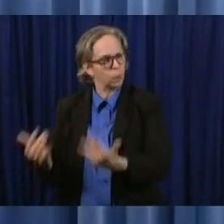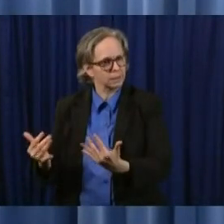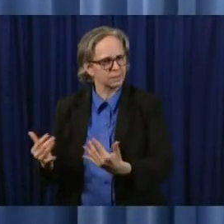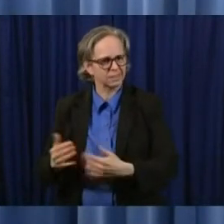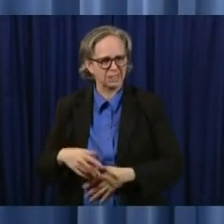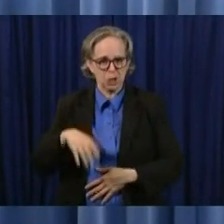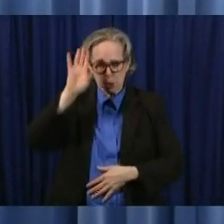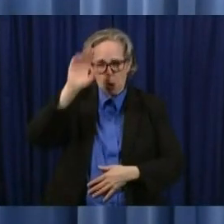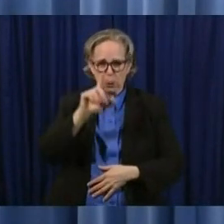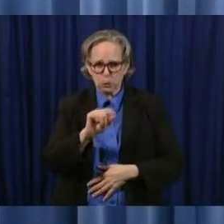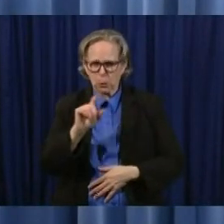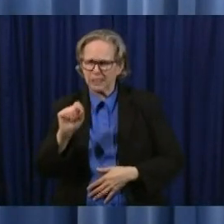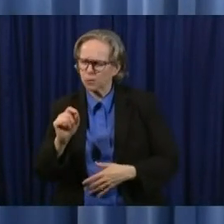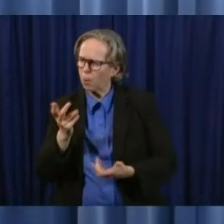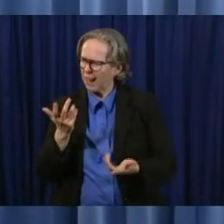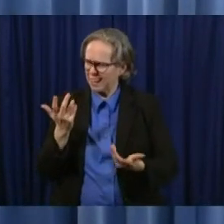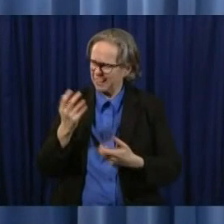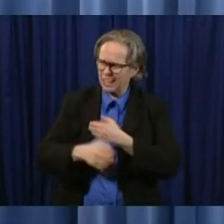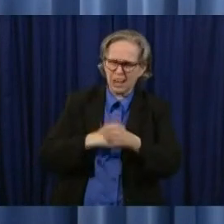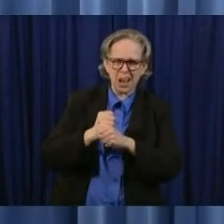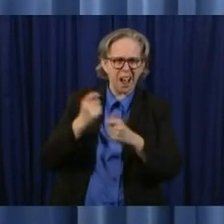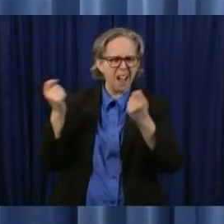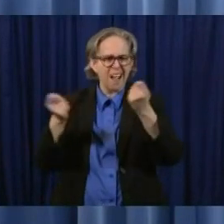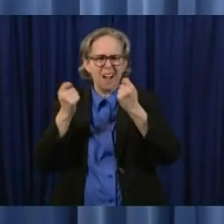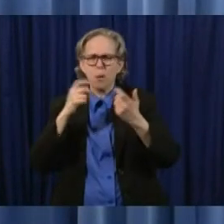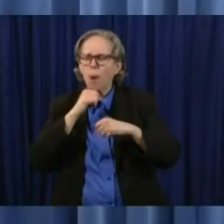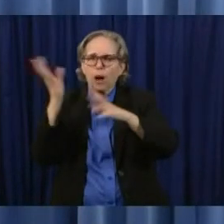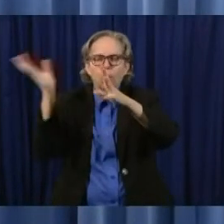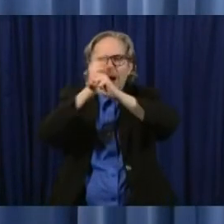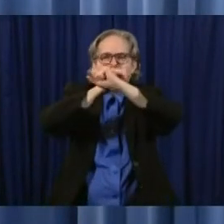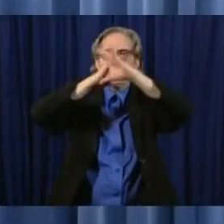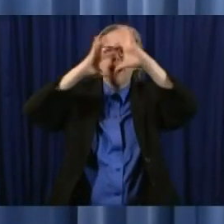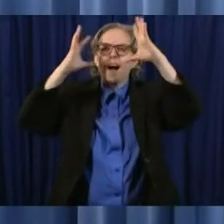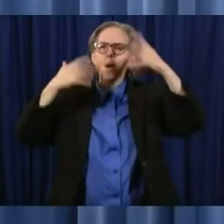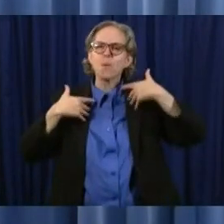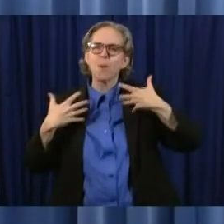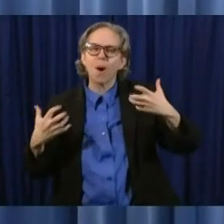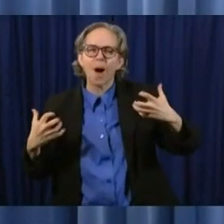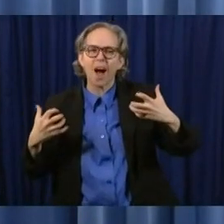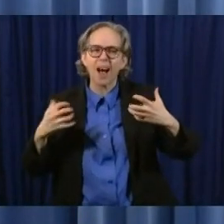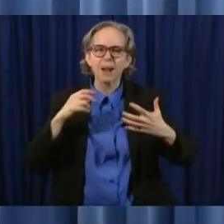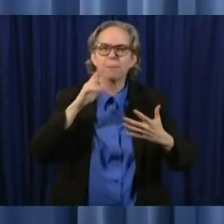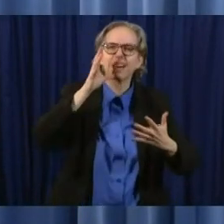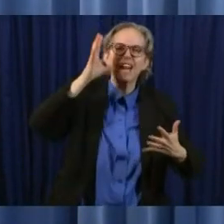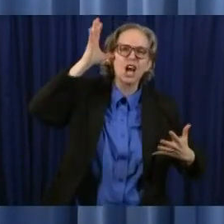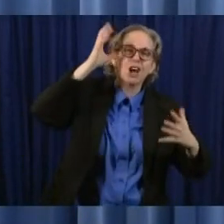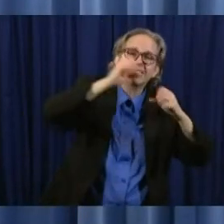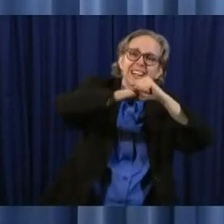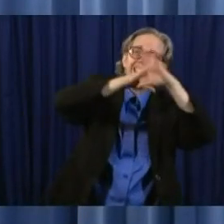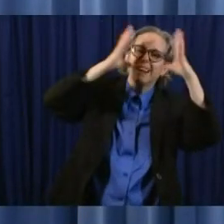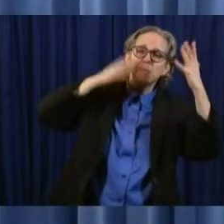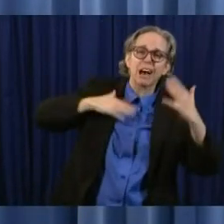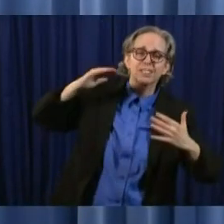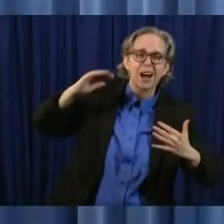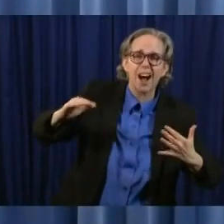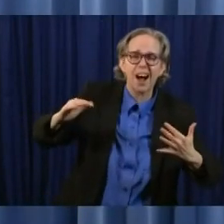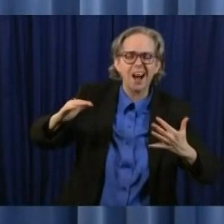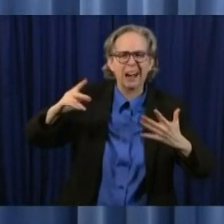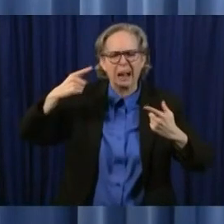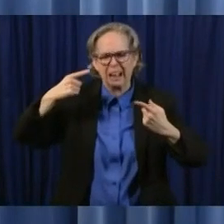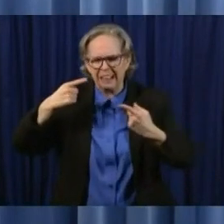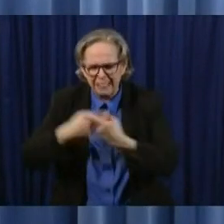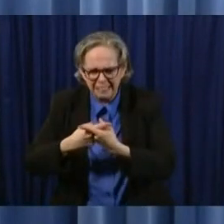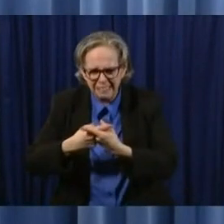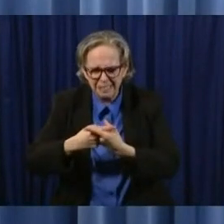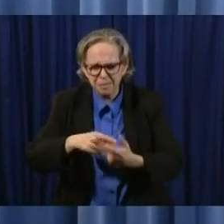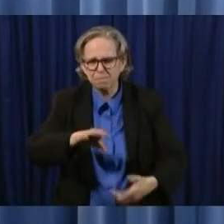it's not how you envisioned it not how your parents envisioned it not how anyone envisioned it but I am confident that our schools